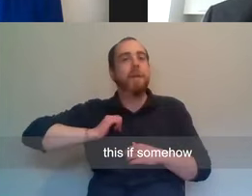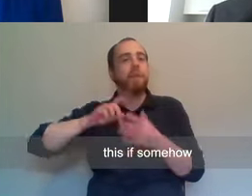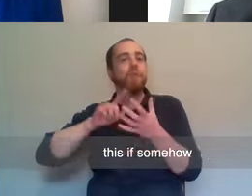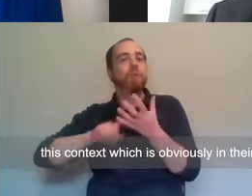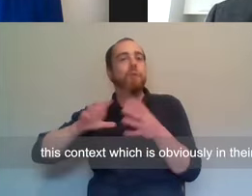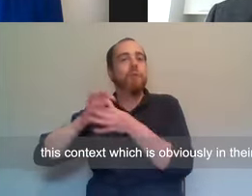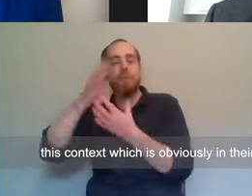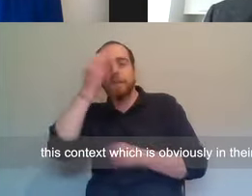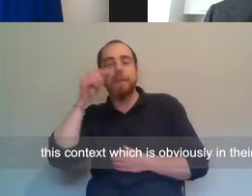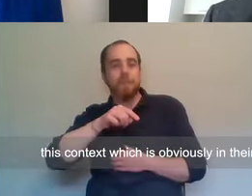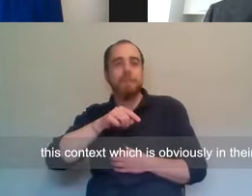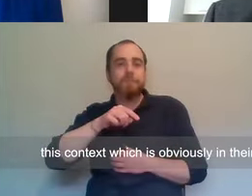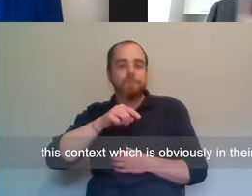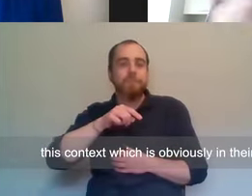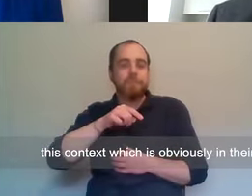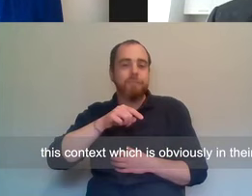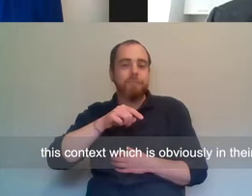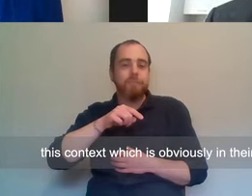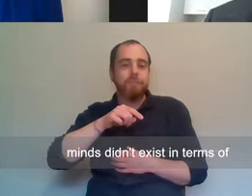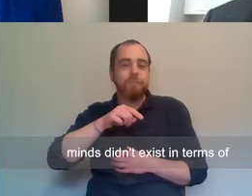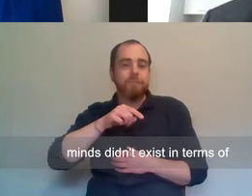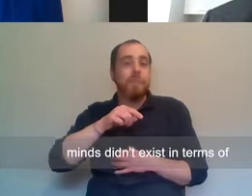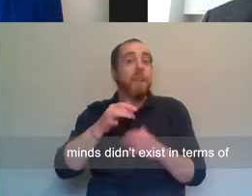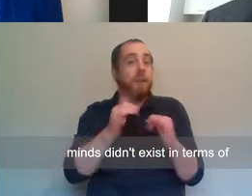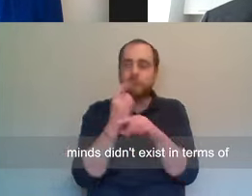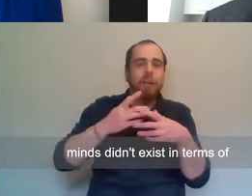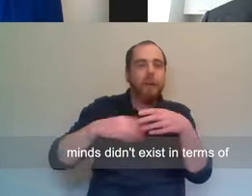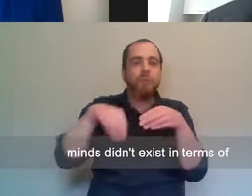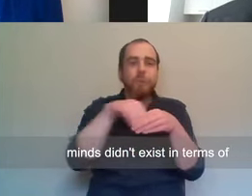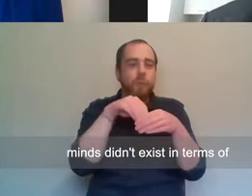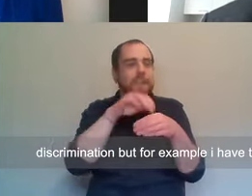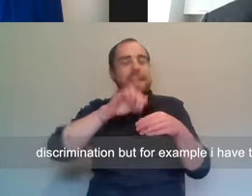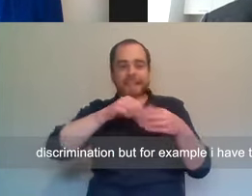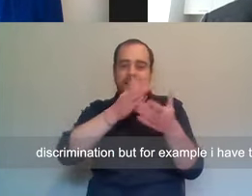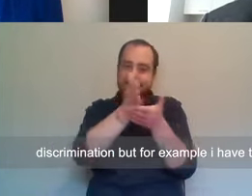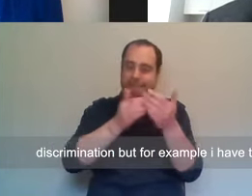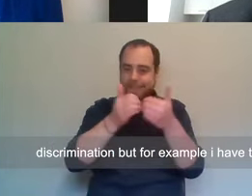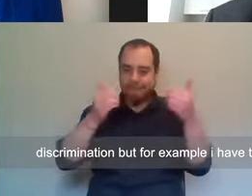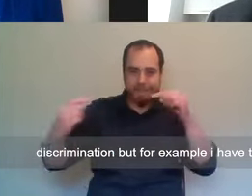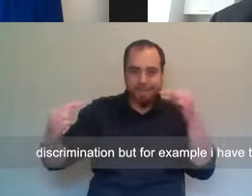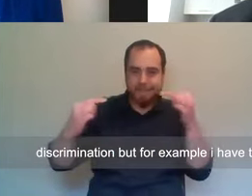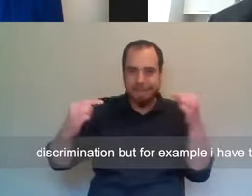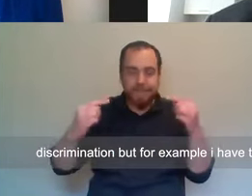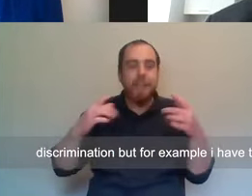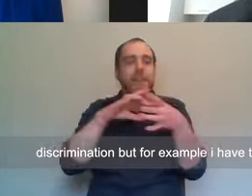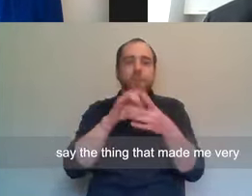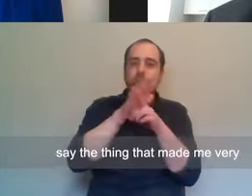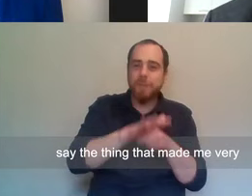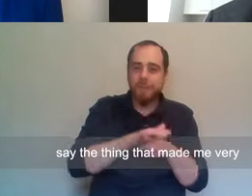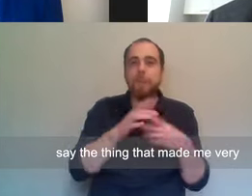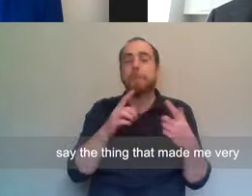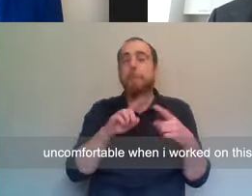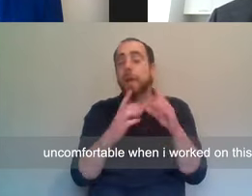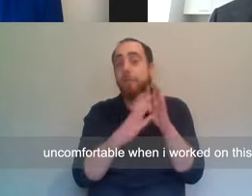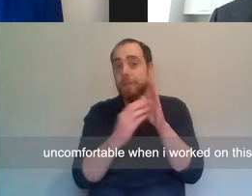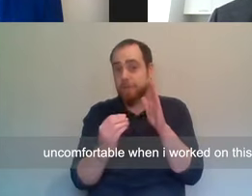somehow this context, which is obviously up in their minds, didn't exist in terms of discrimination. But for example, I have to say